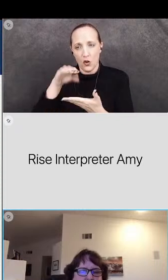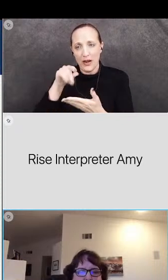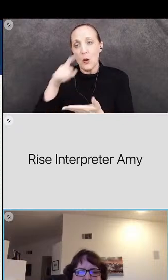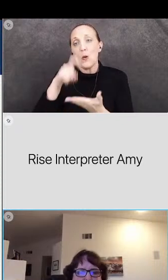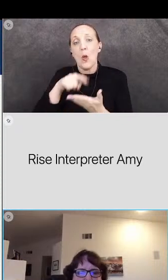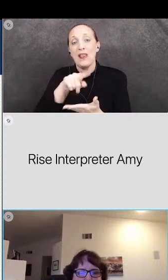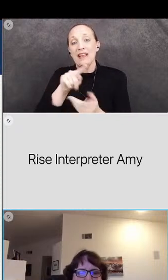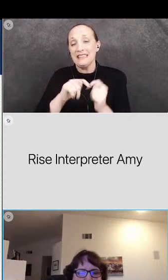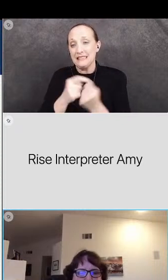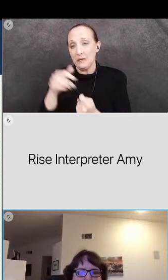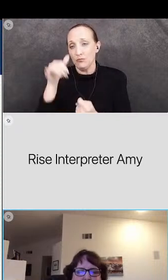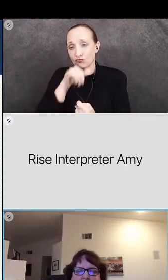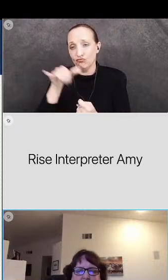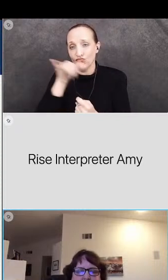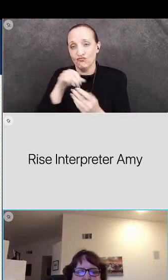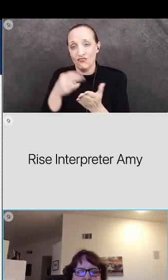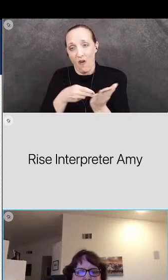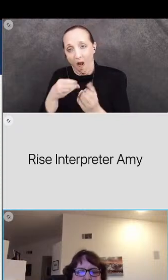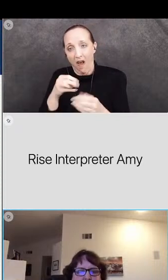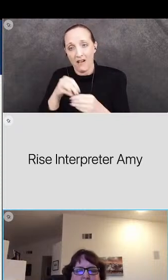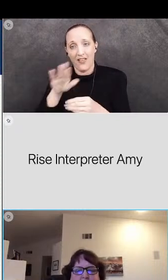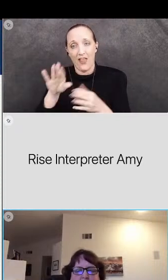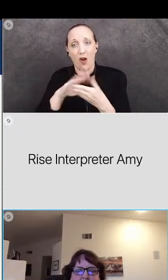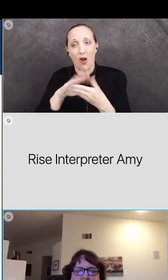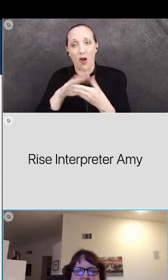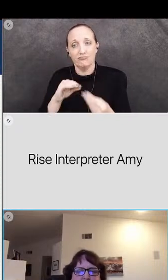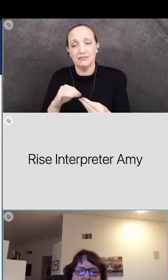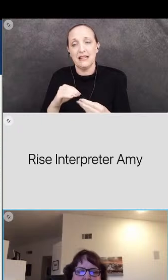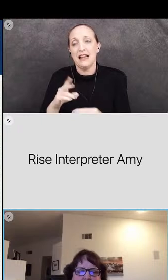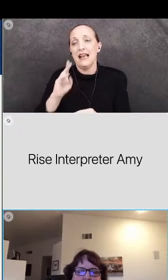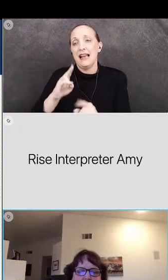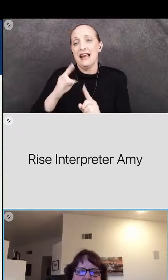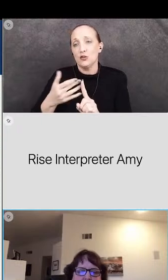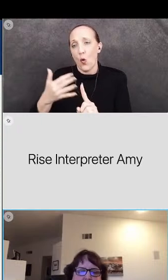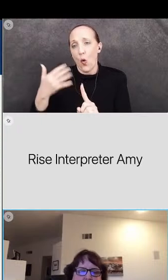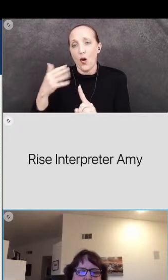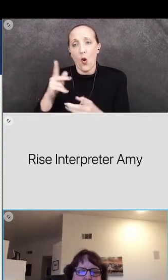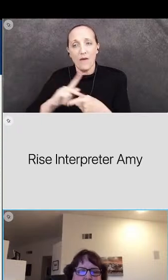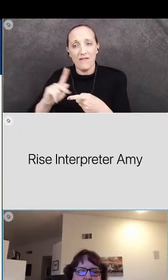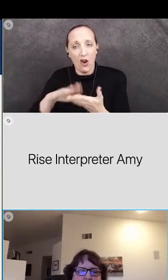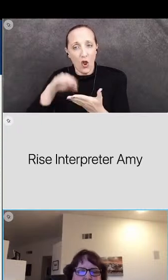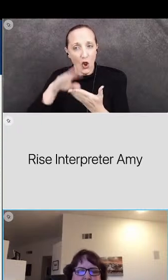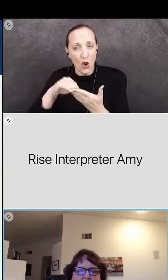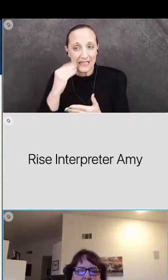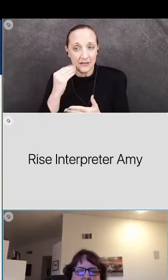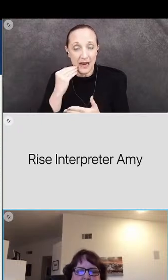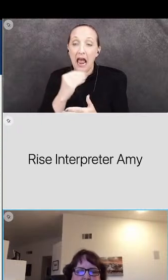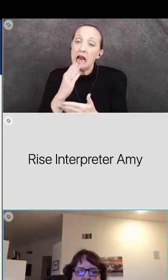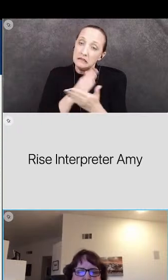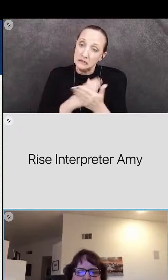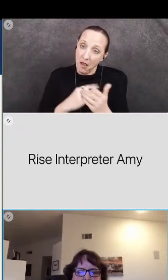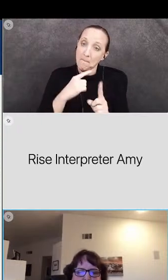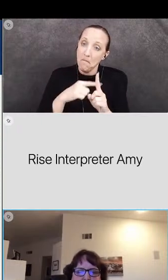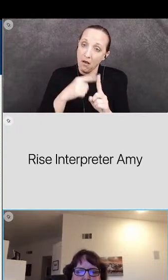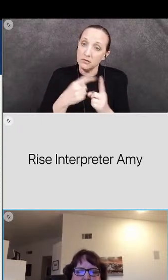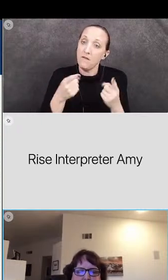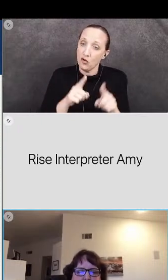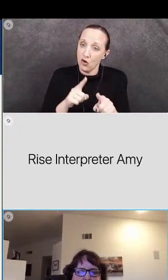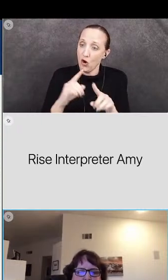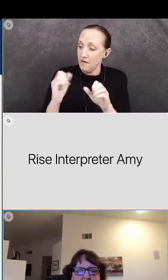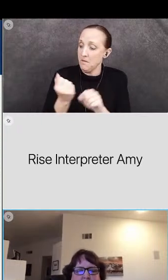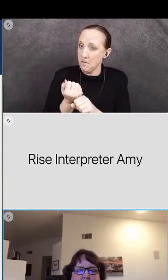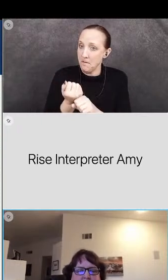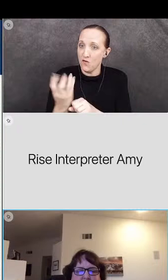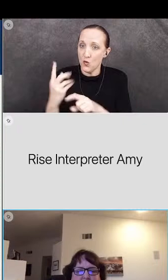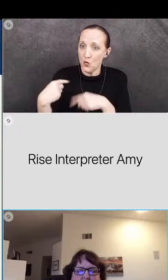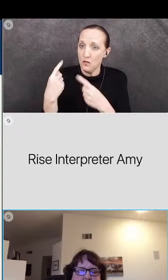team was very honest in its description of historical professional learning experiences and while some positive changes have occurred the past few years